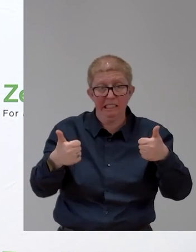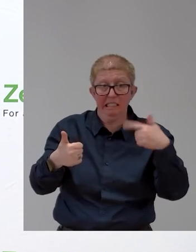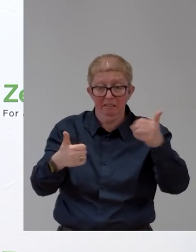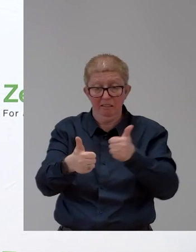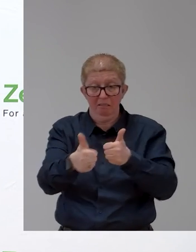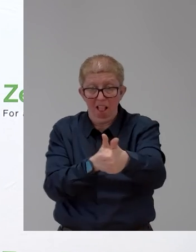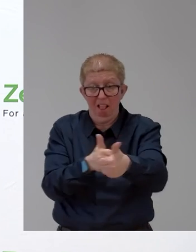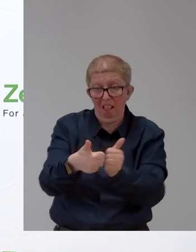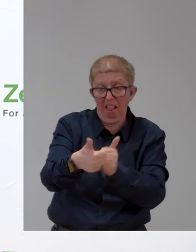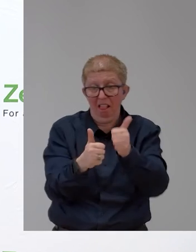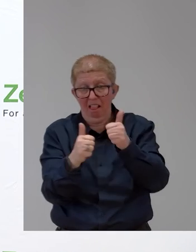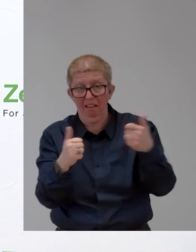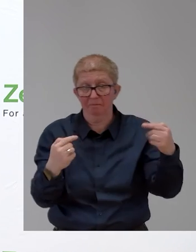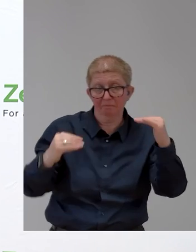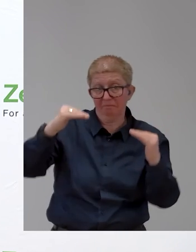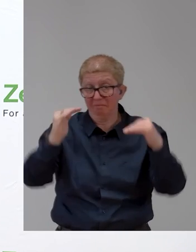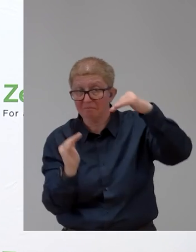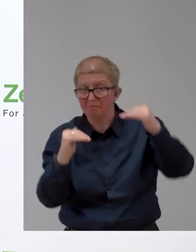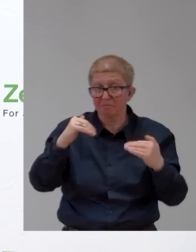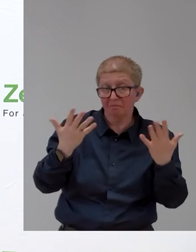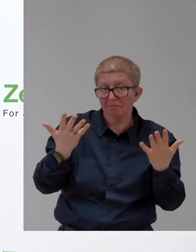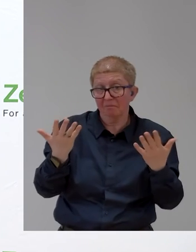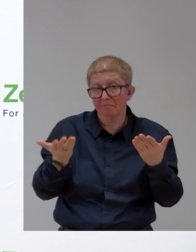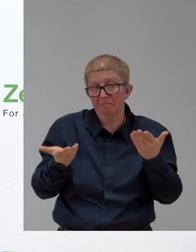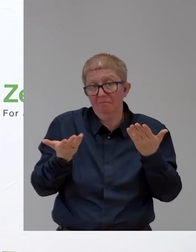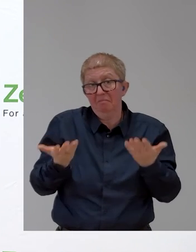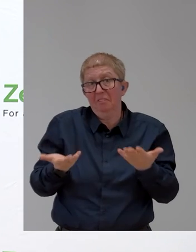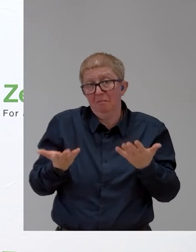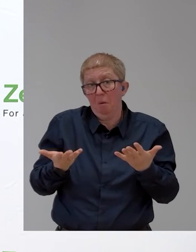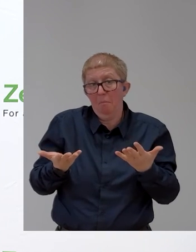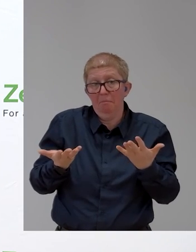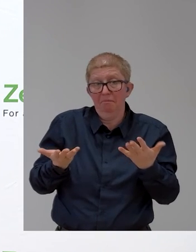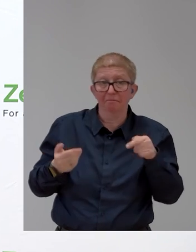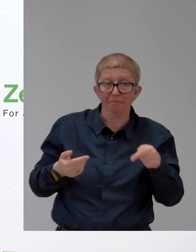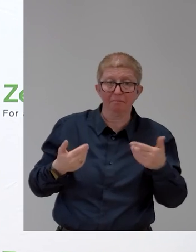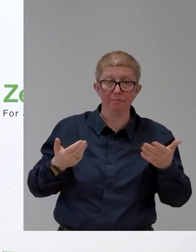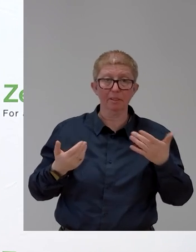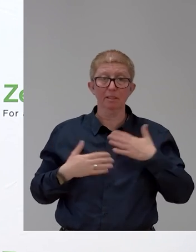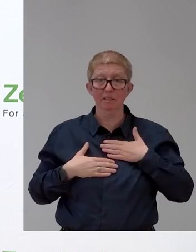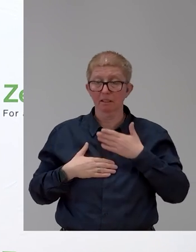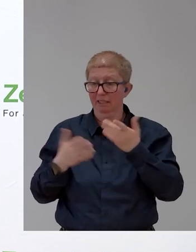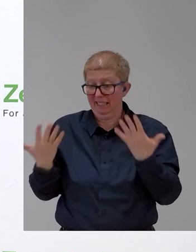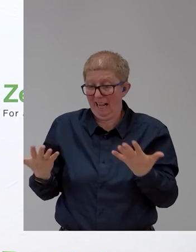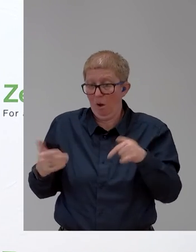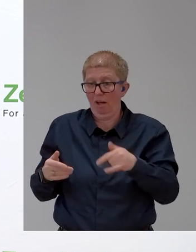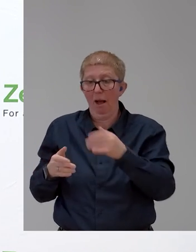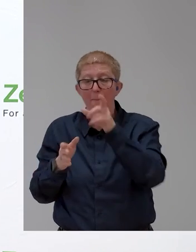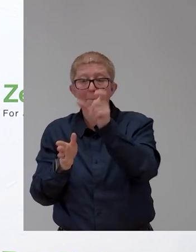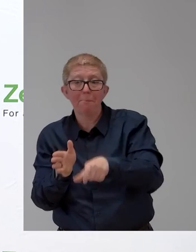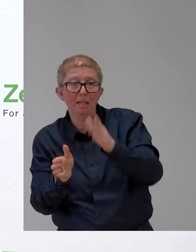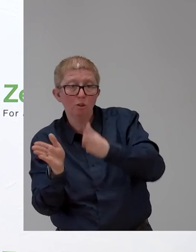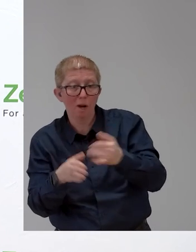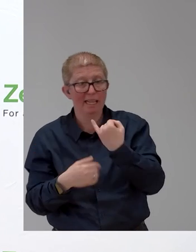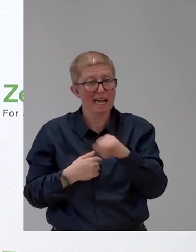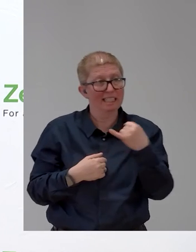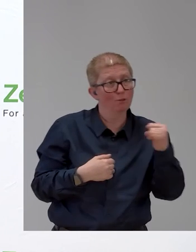But they are ahead at the moment with the personalization, with the adaption within minutes. That's a